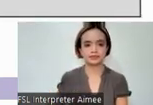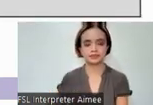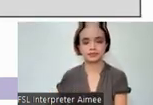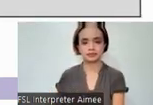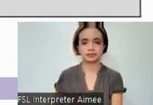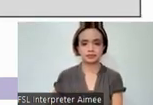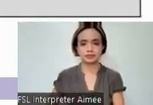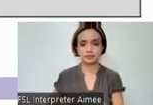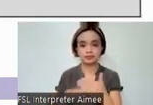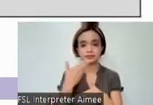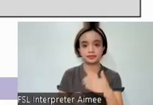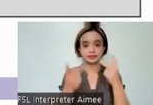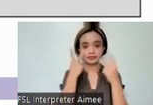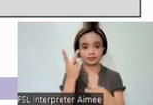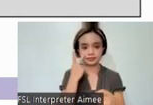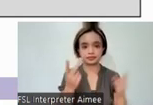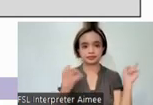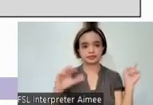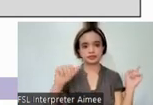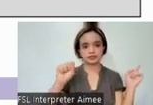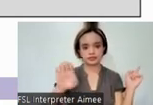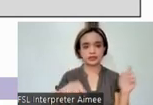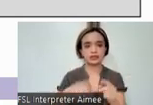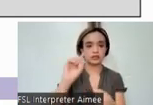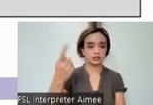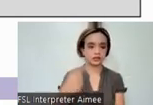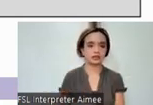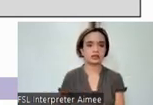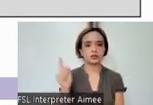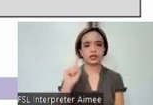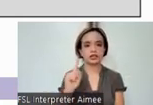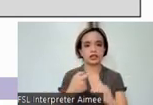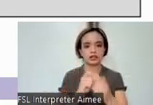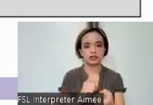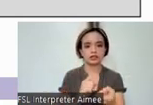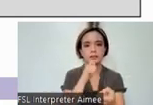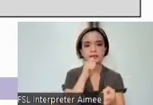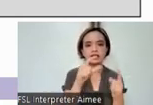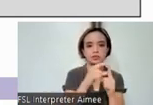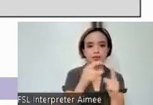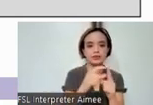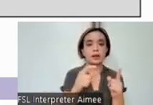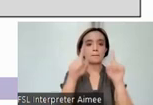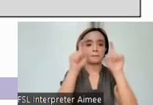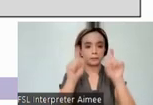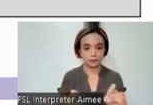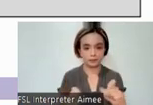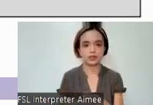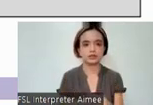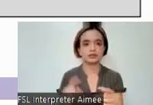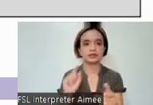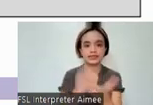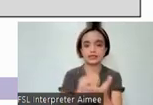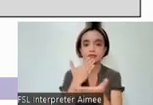Let's take a look at two cases. Case 1 is an item from the non-word reading test, and is considered a good